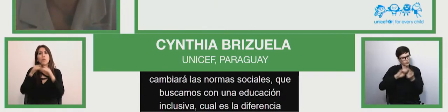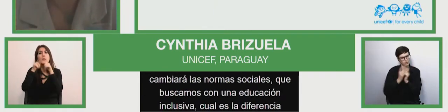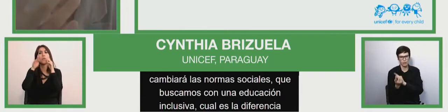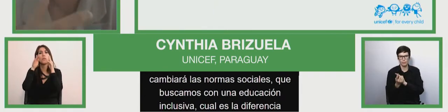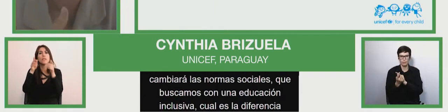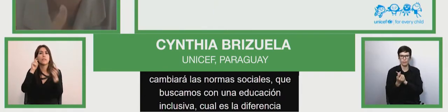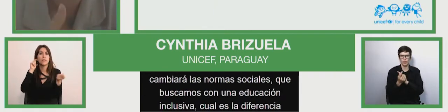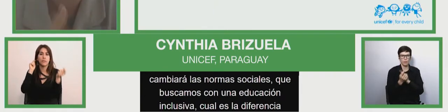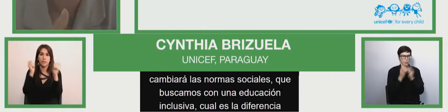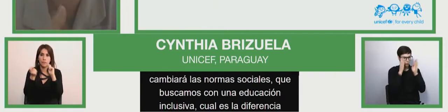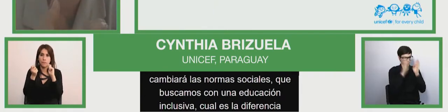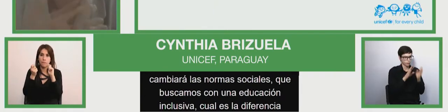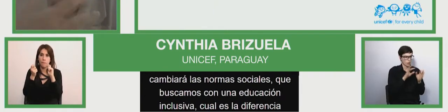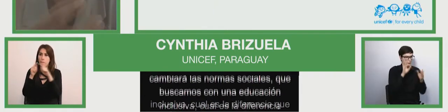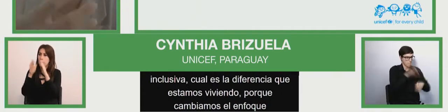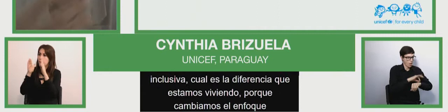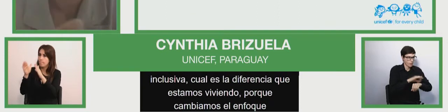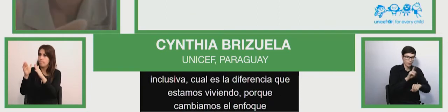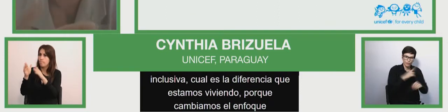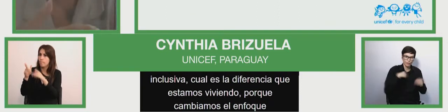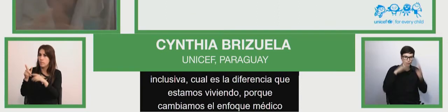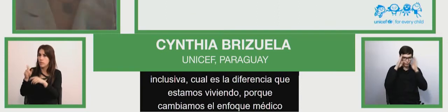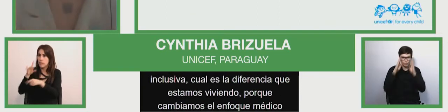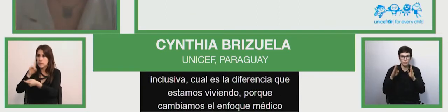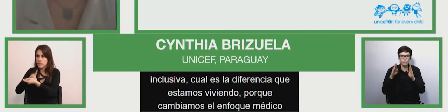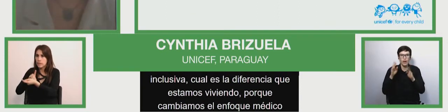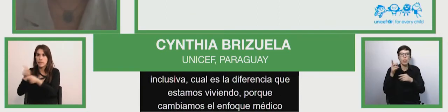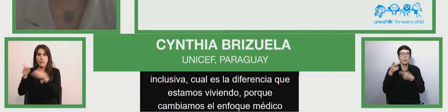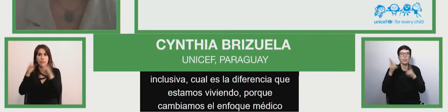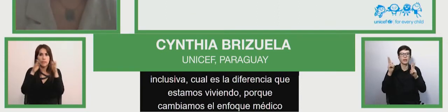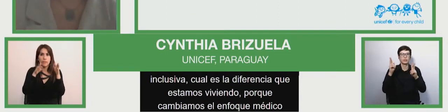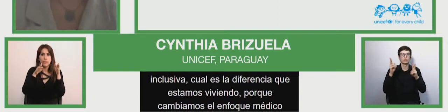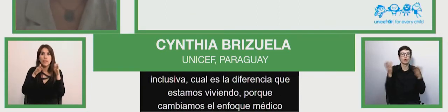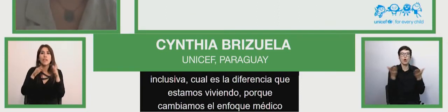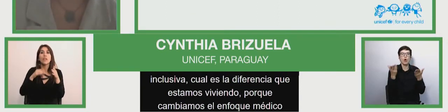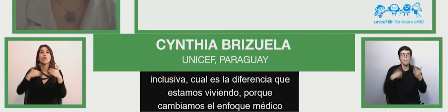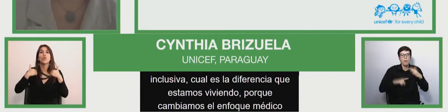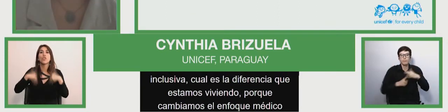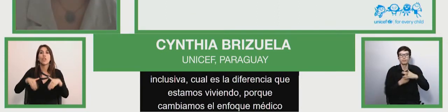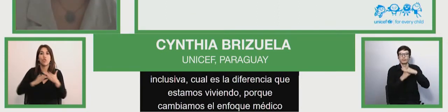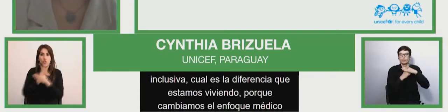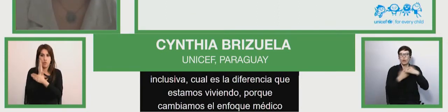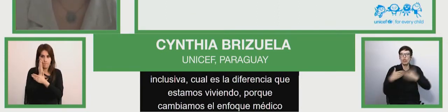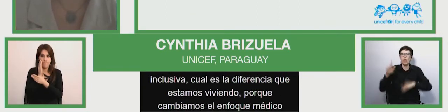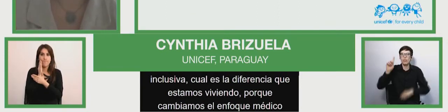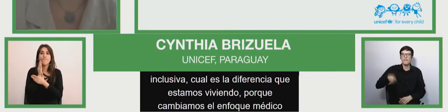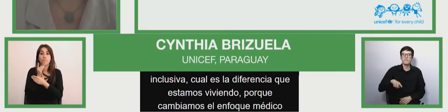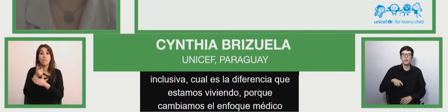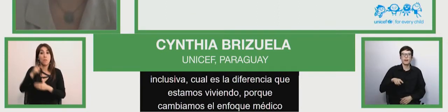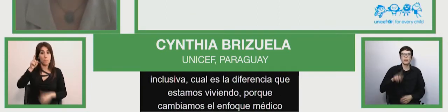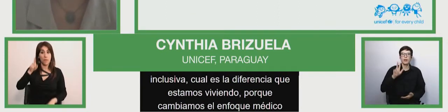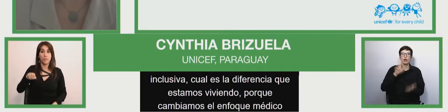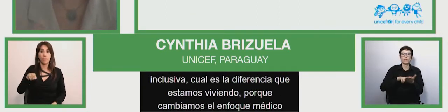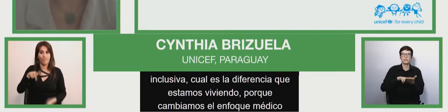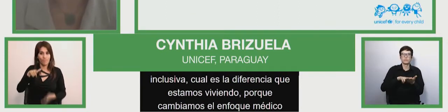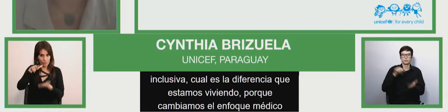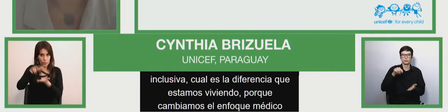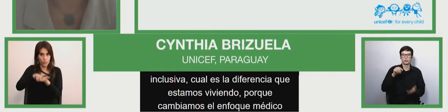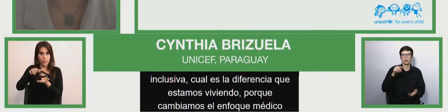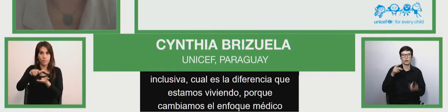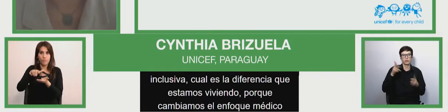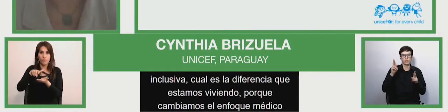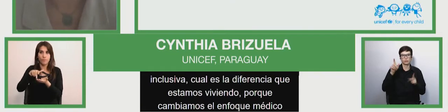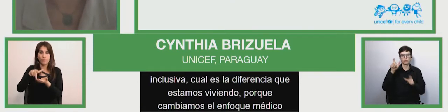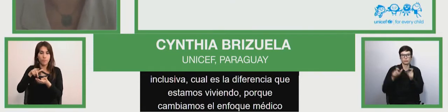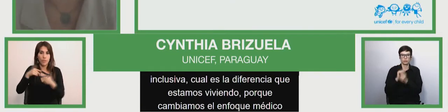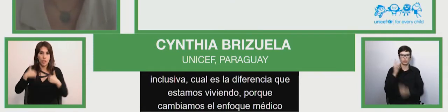the focus based on rights how the convention of of rights for people with this capacity i talked to a specialist